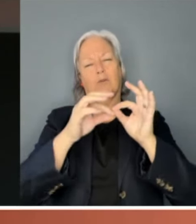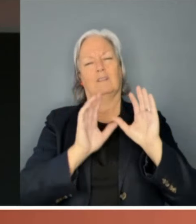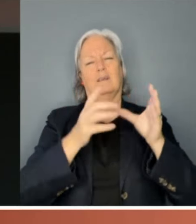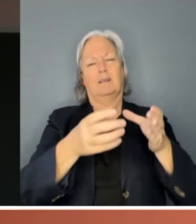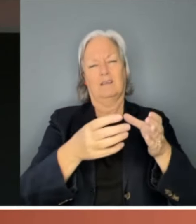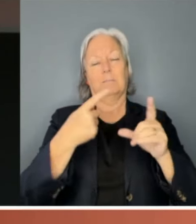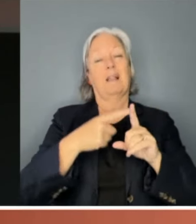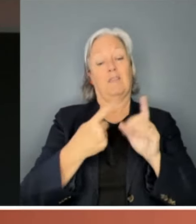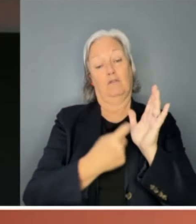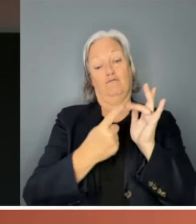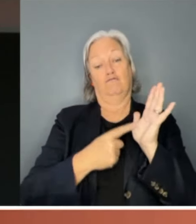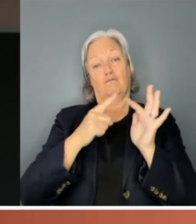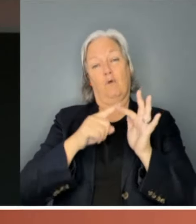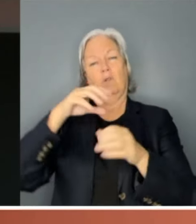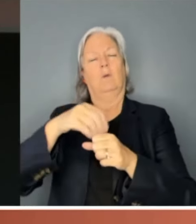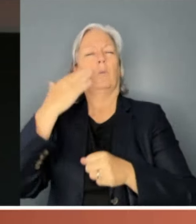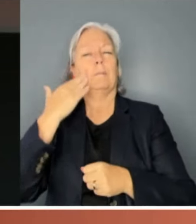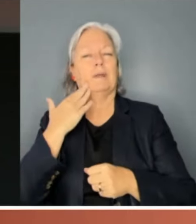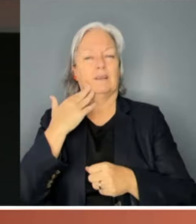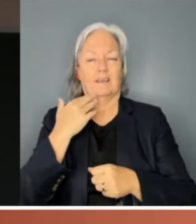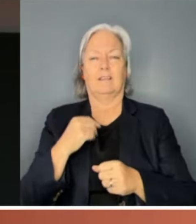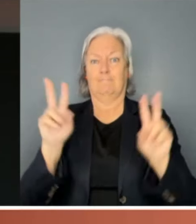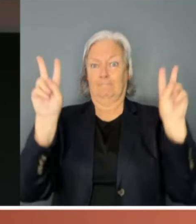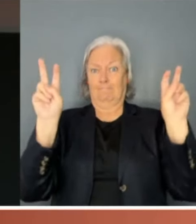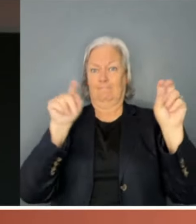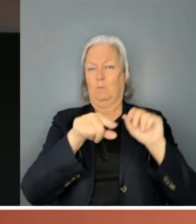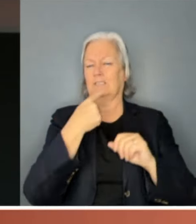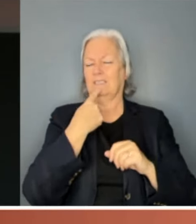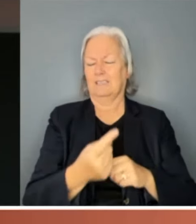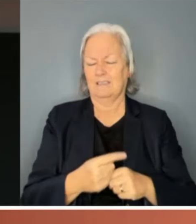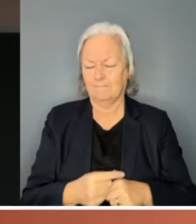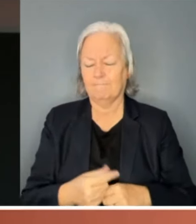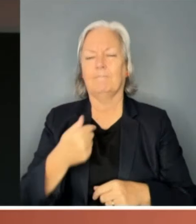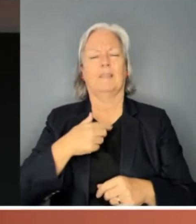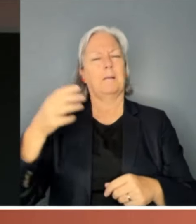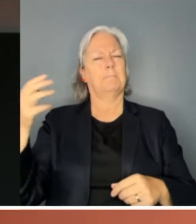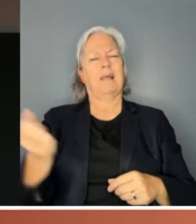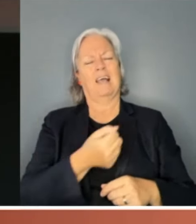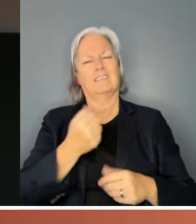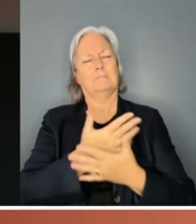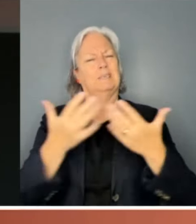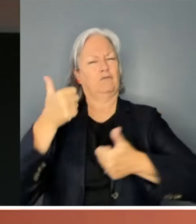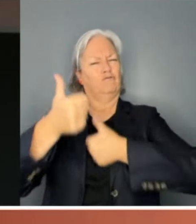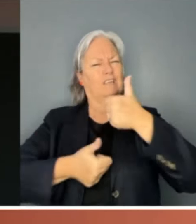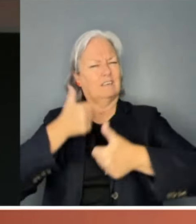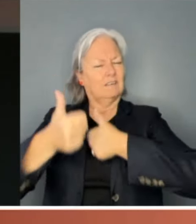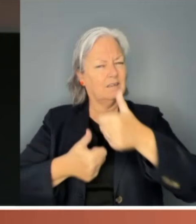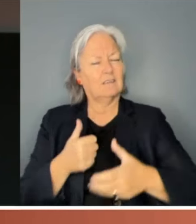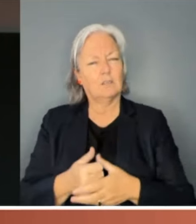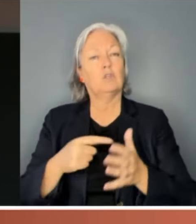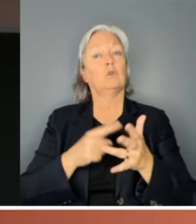women. And I quote, I must give greater credit for what we have accomplished to the women.